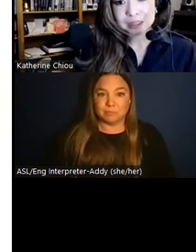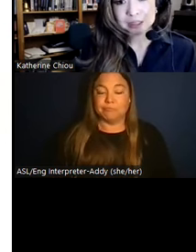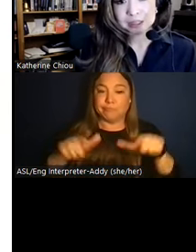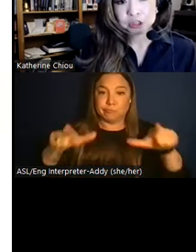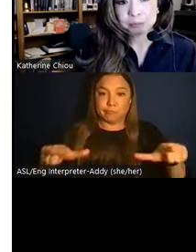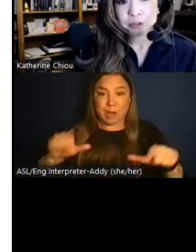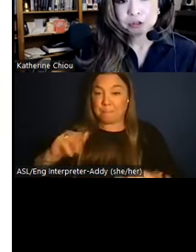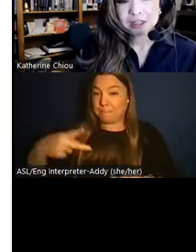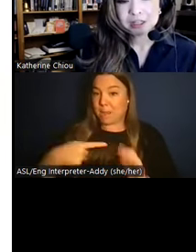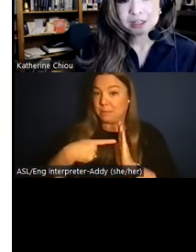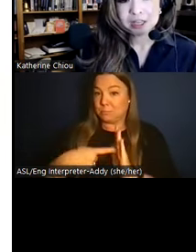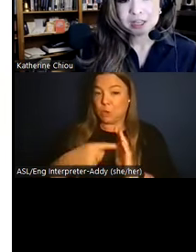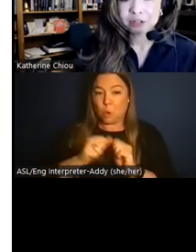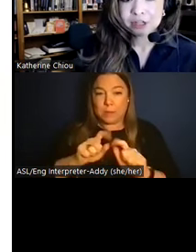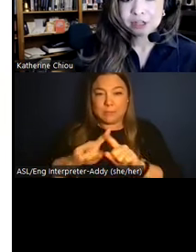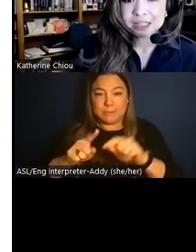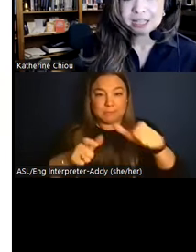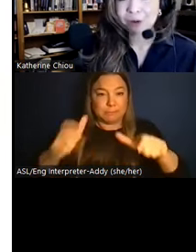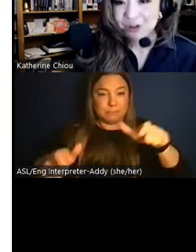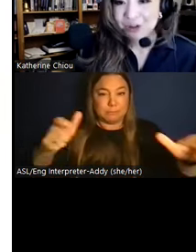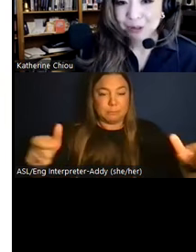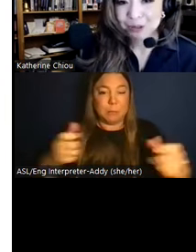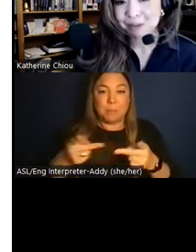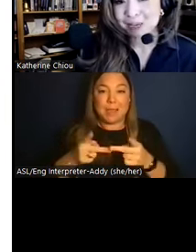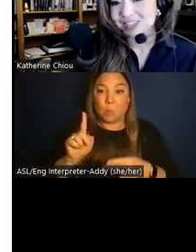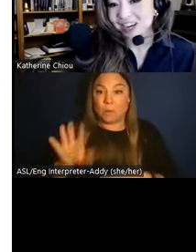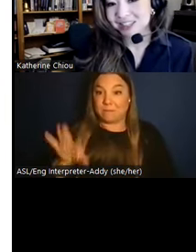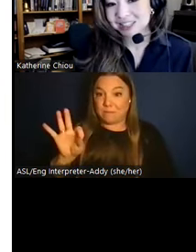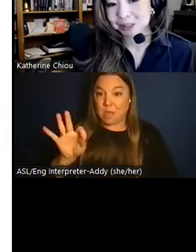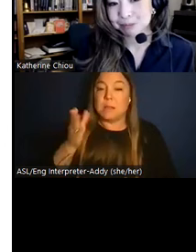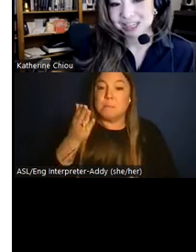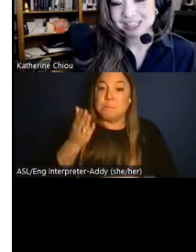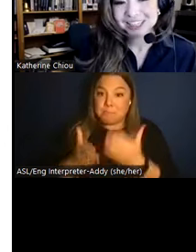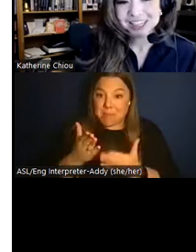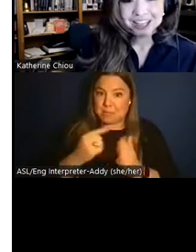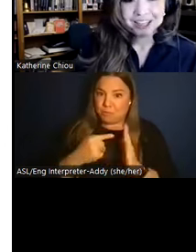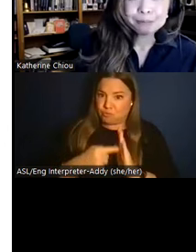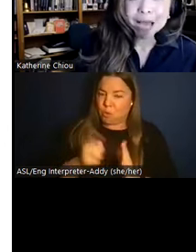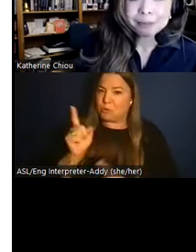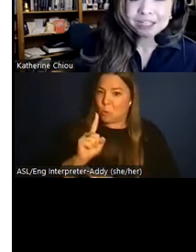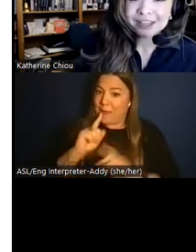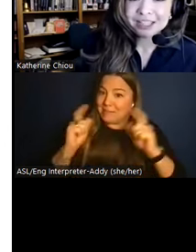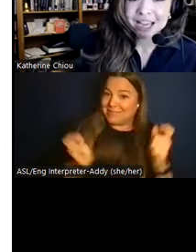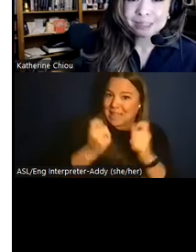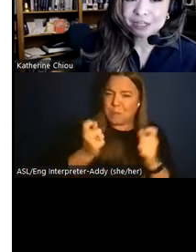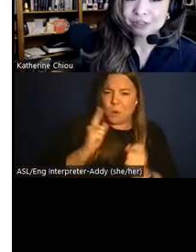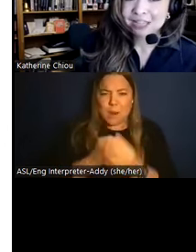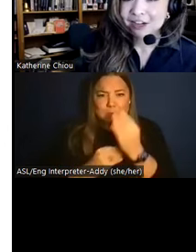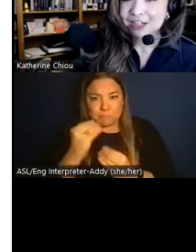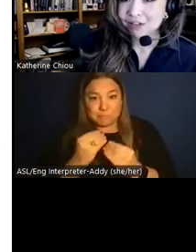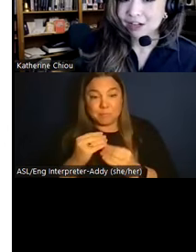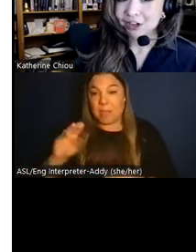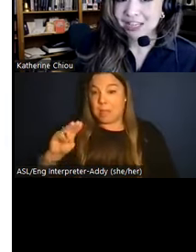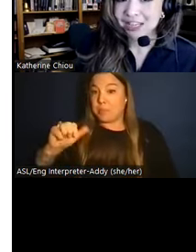distribution of paleo fecal remains, we identify where the Moche may have dined and celebrated. These maps give us a spatial